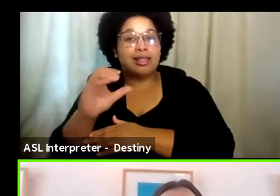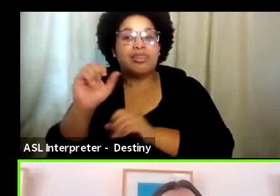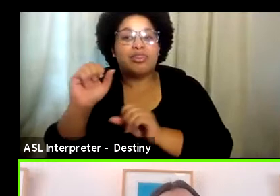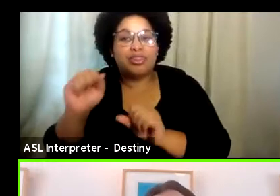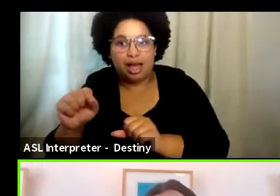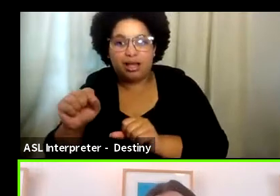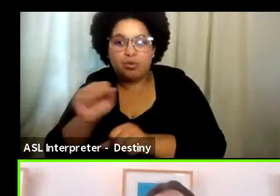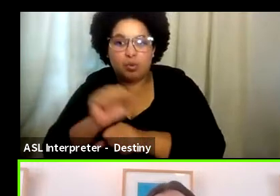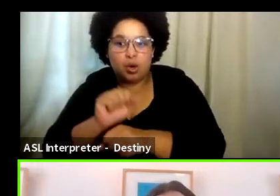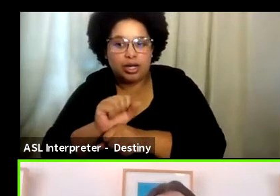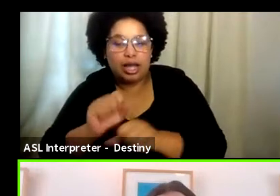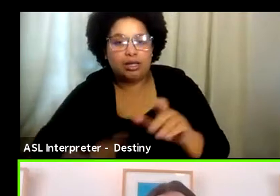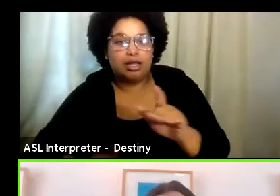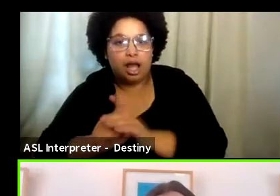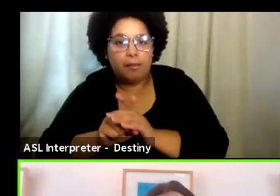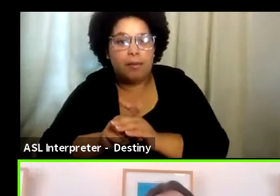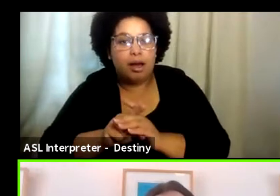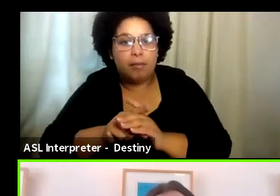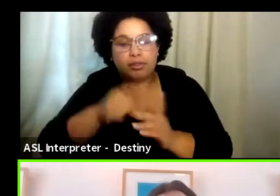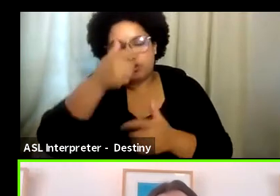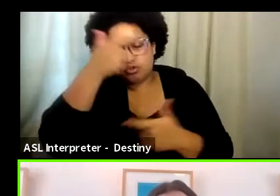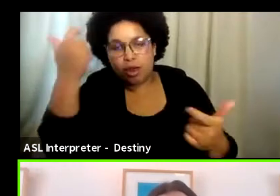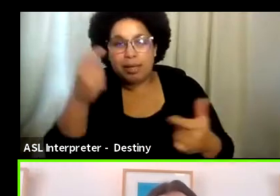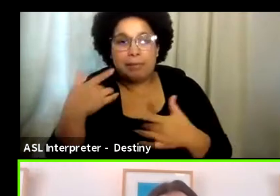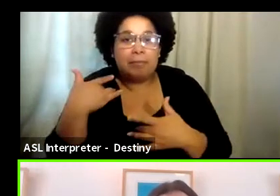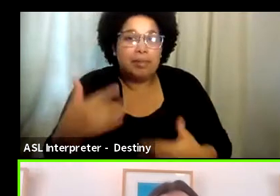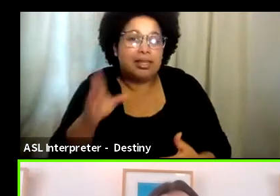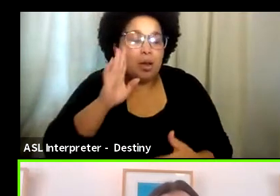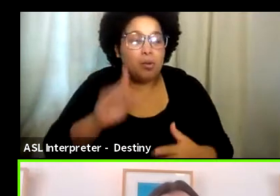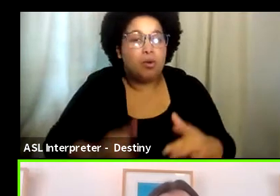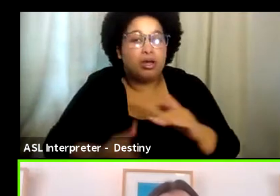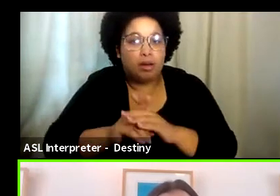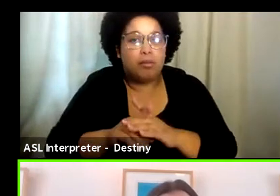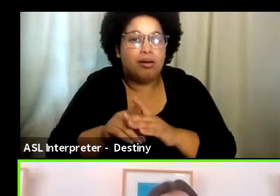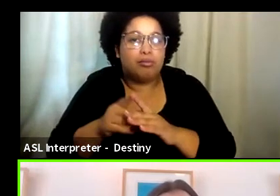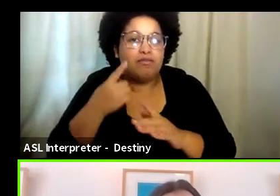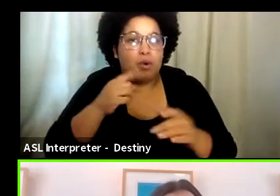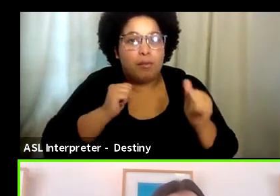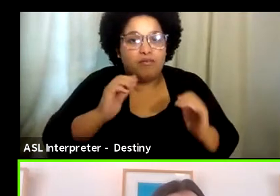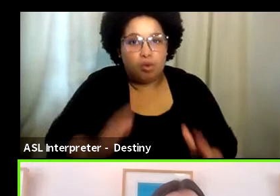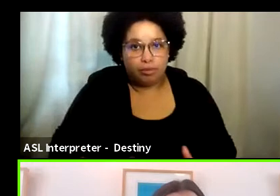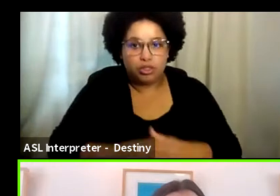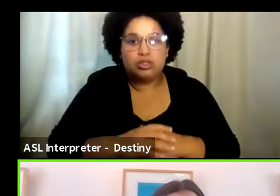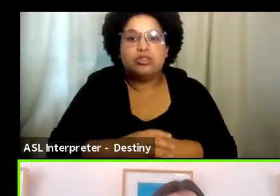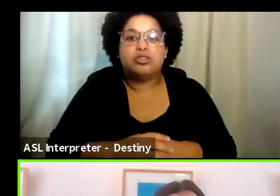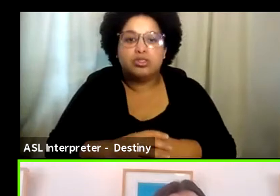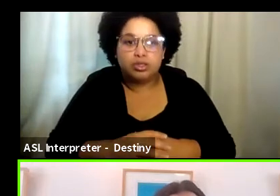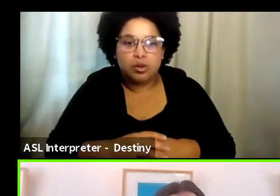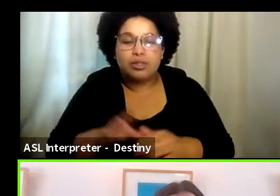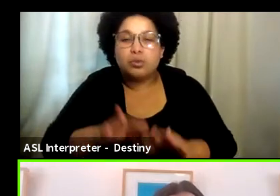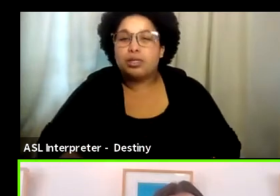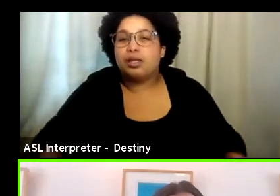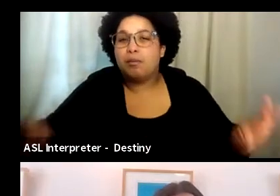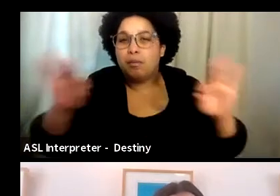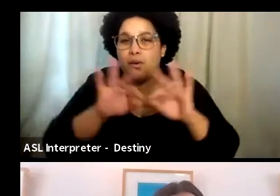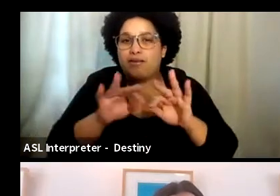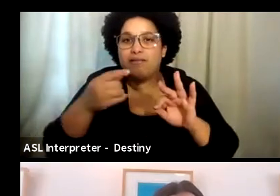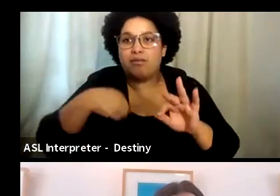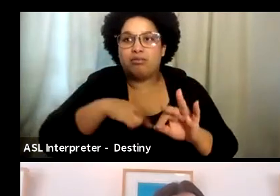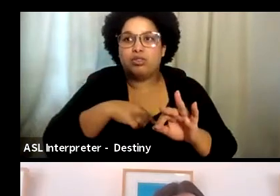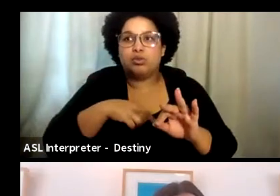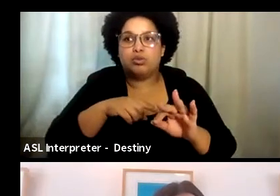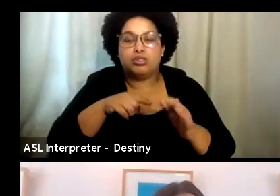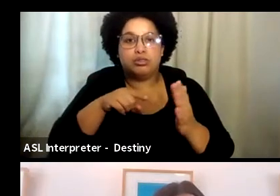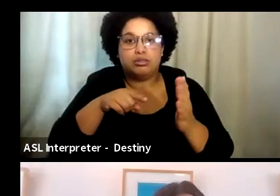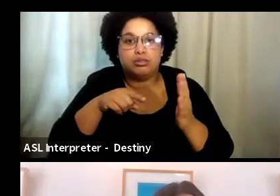up, um, and often does come up for performers. And so it's really important to be able to support them in that manner. Thank you. That's a great,